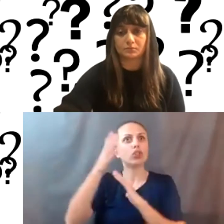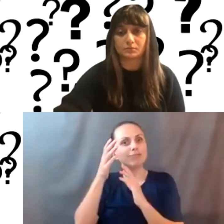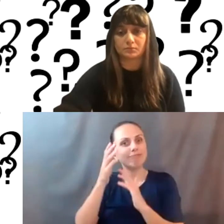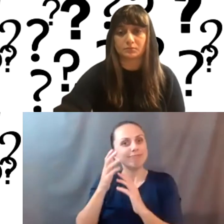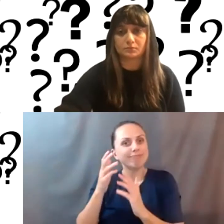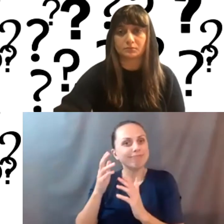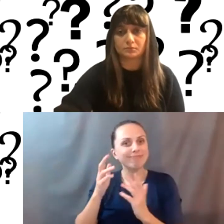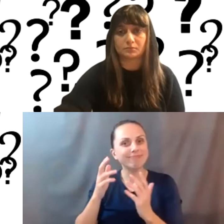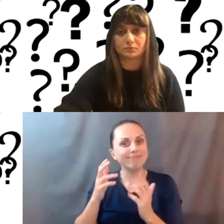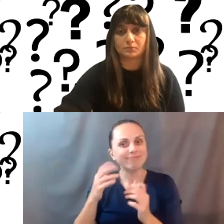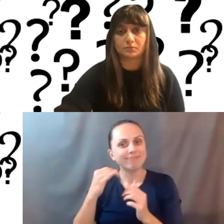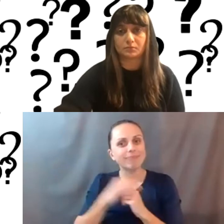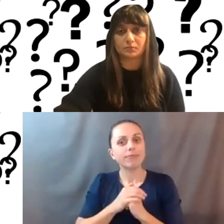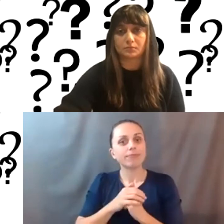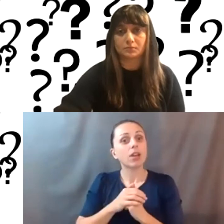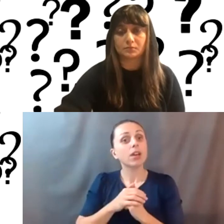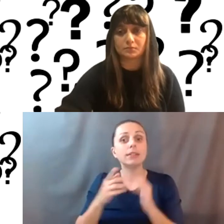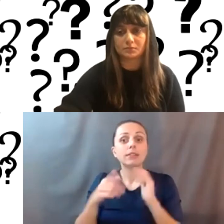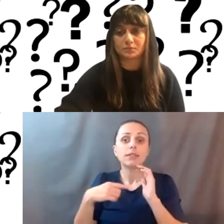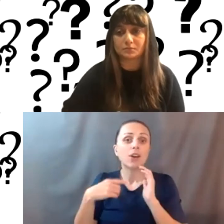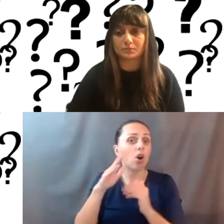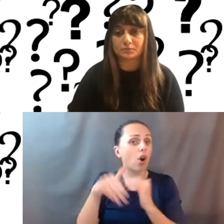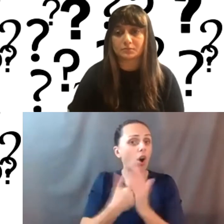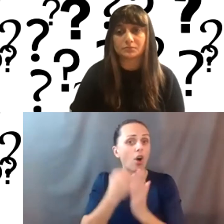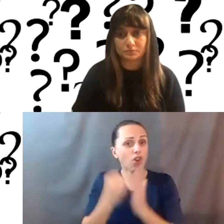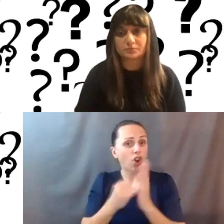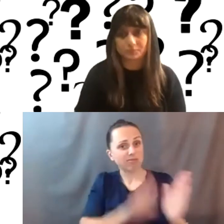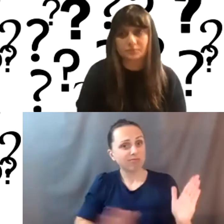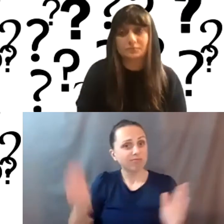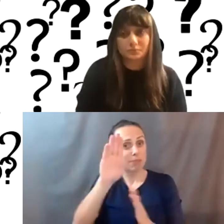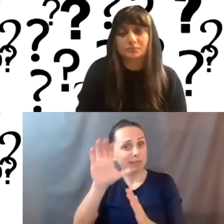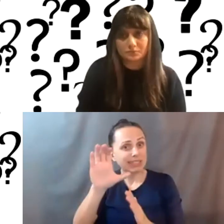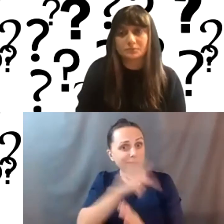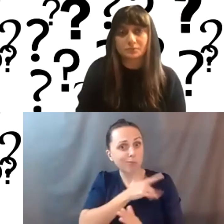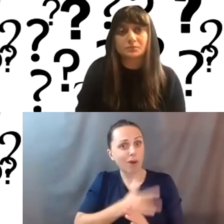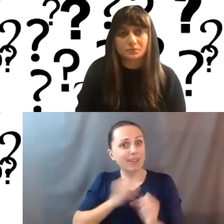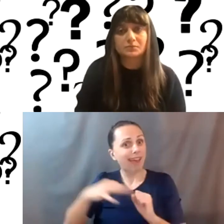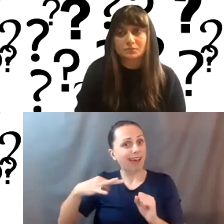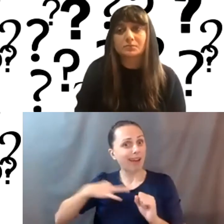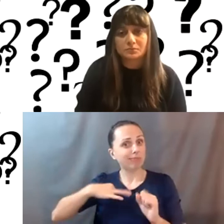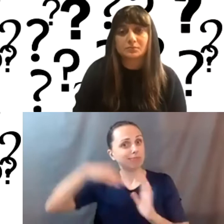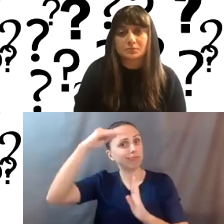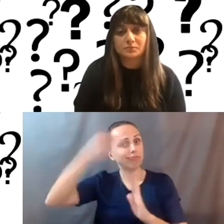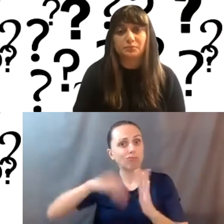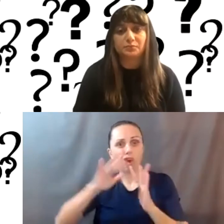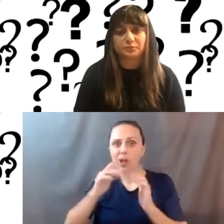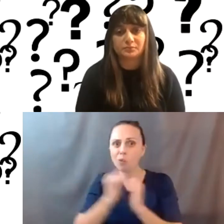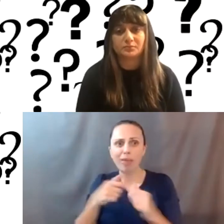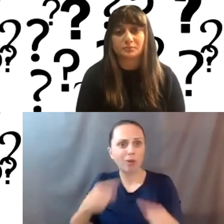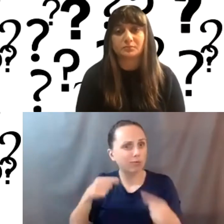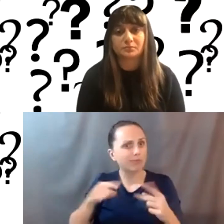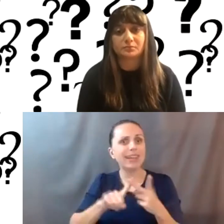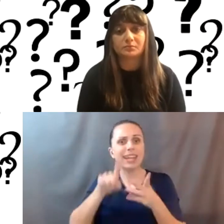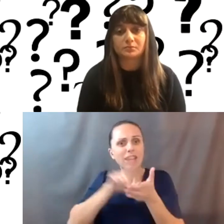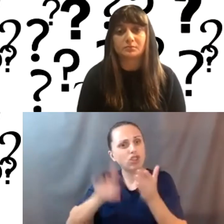you know, and, uh, you know, artists all throughout the province are able to apply online without hassle. They're able to check the status of their